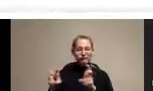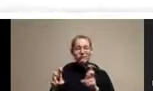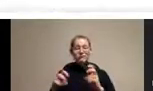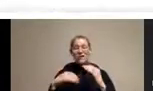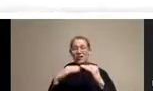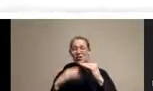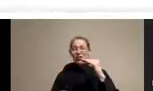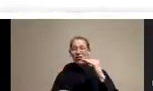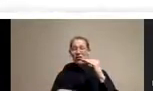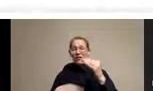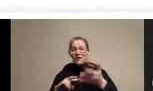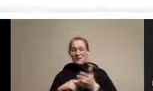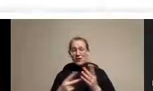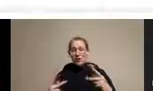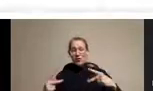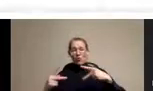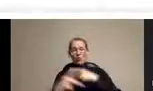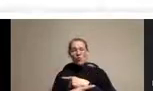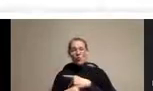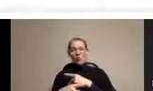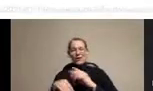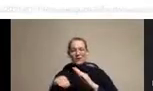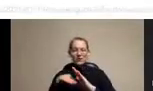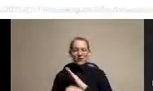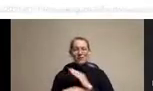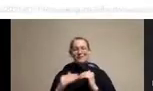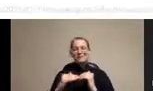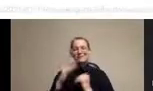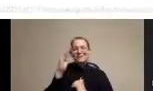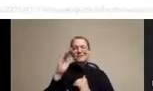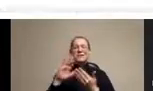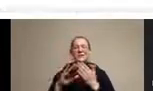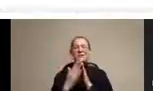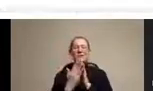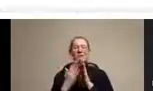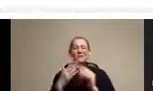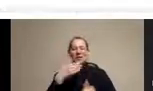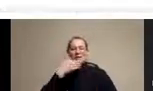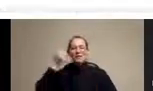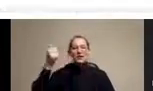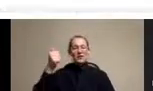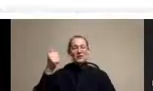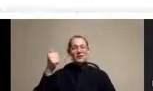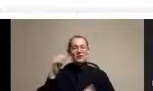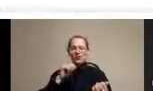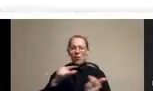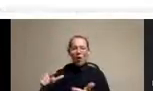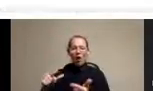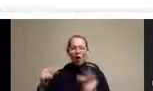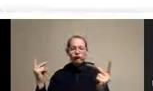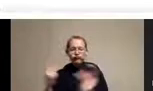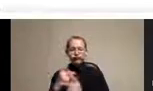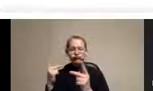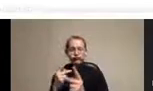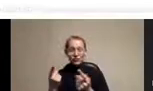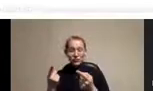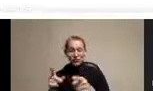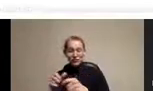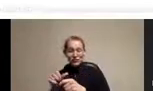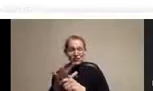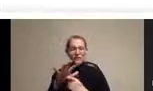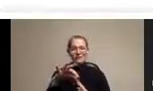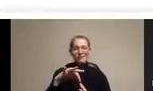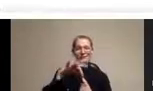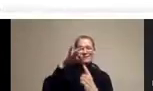And what you see is that for everybody below the line, things got worse, except for this one group, group with postgraduate education, which is also the group with more than 100,000